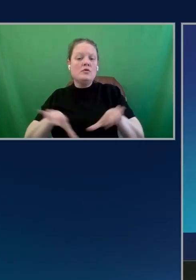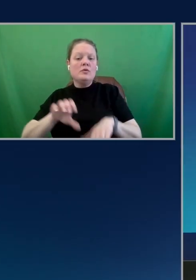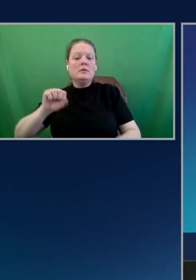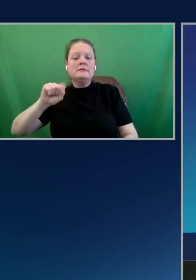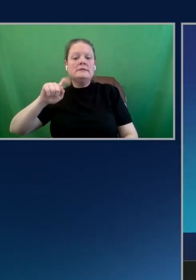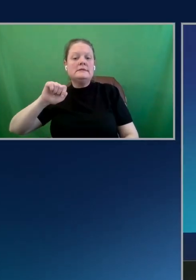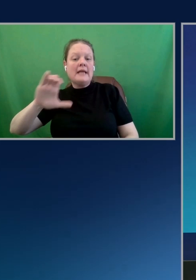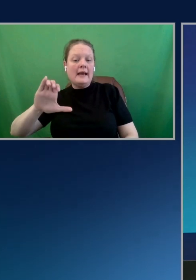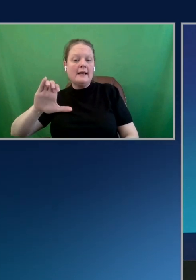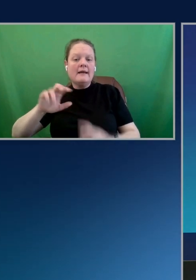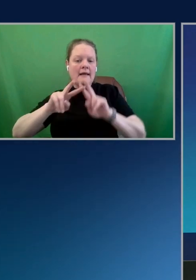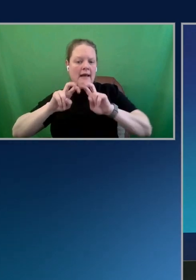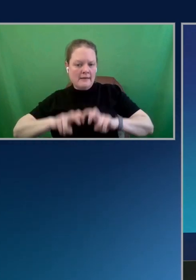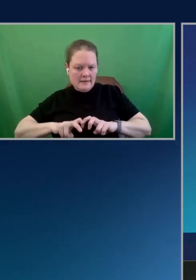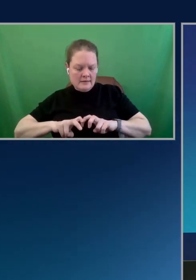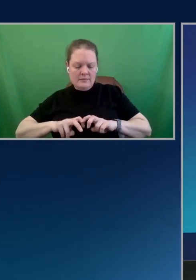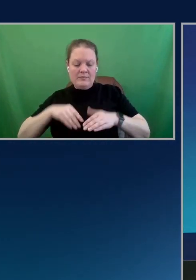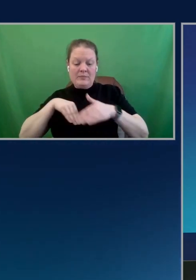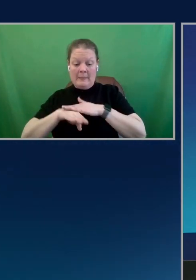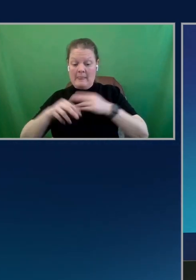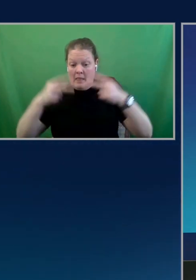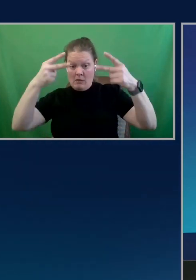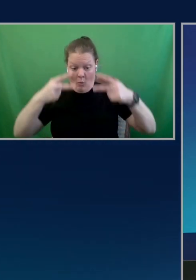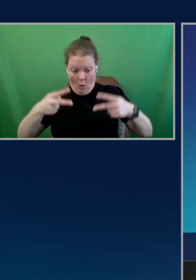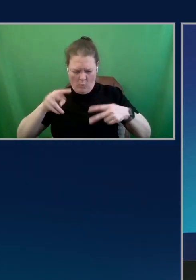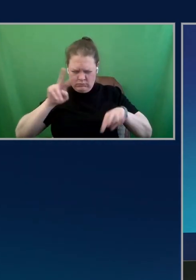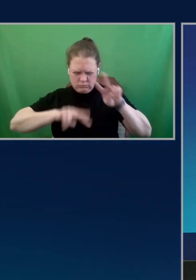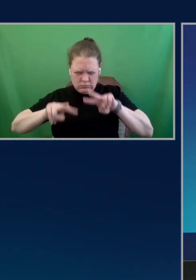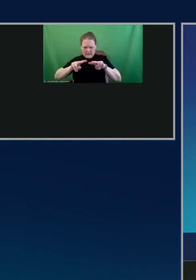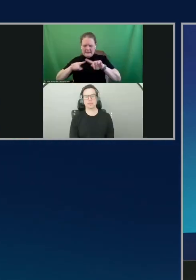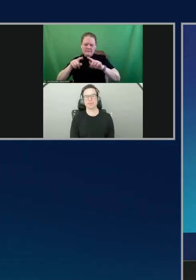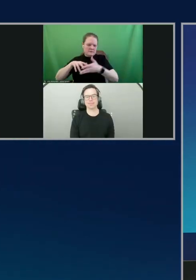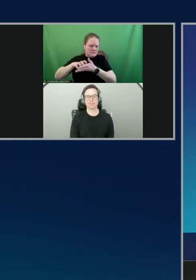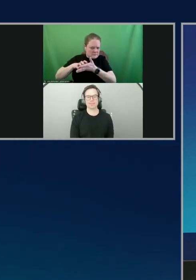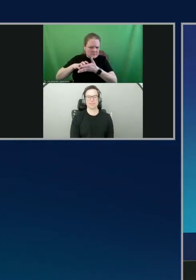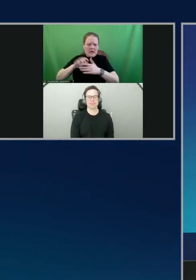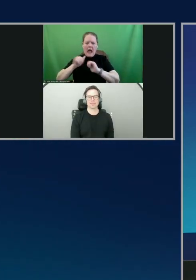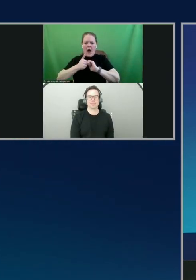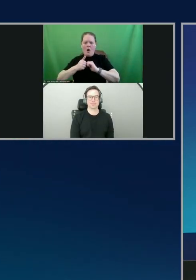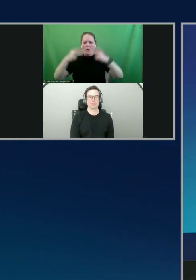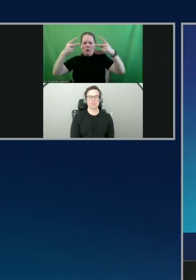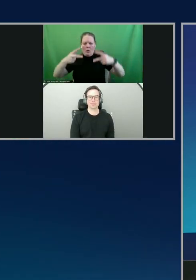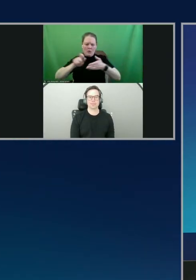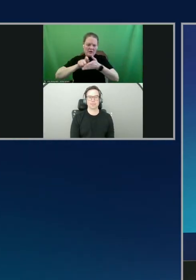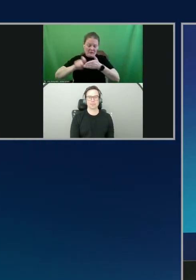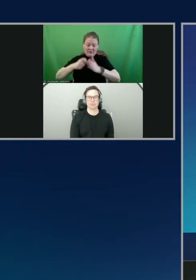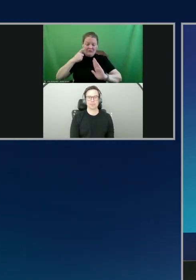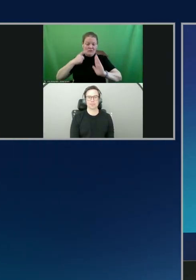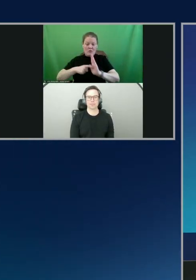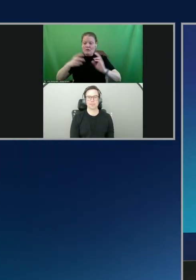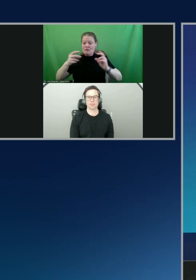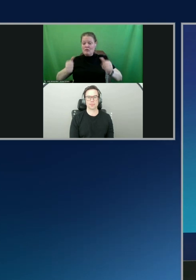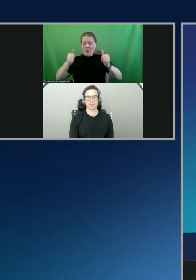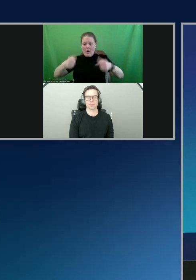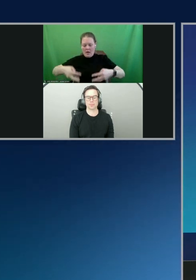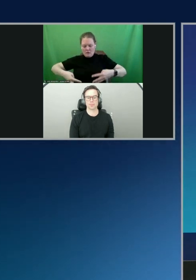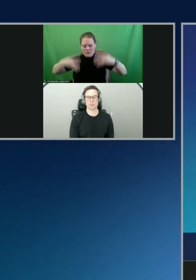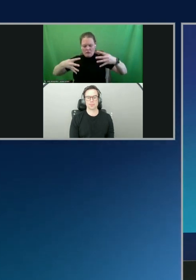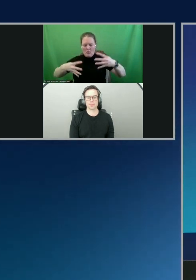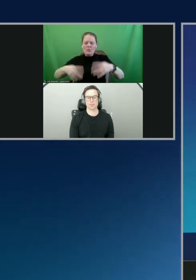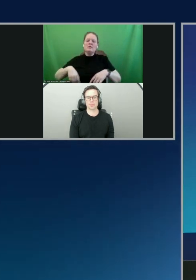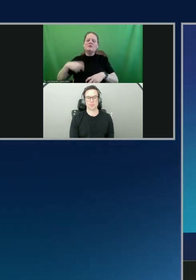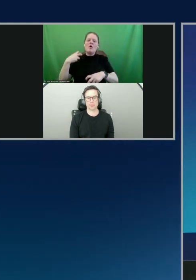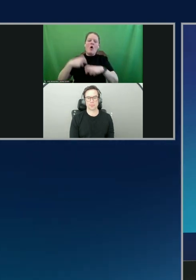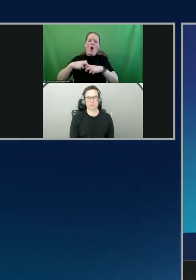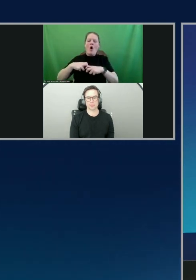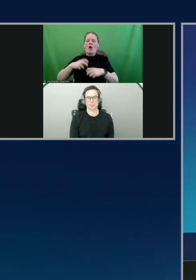So it will go in and look at the code and look for vulnerabilities in the way the code is written. If you noticed right away when I scrolled through before, right, there's some hard coded passwords and things